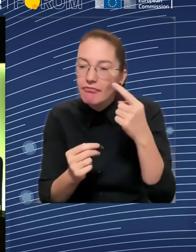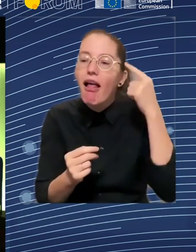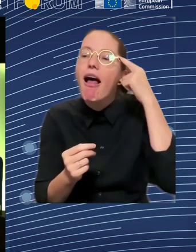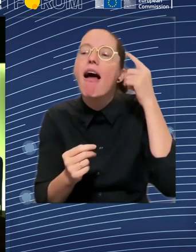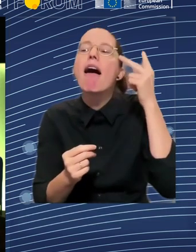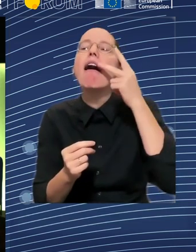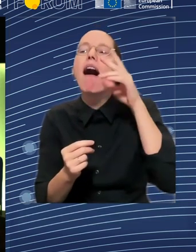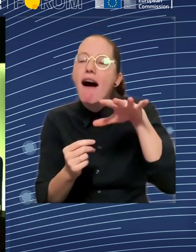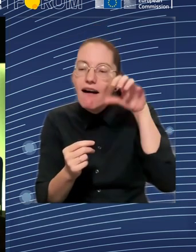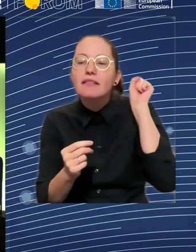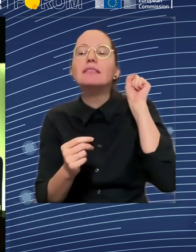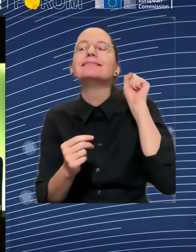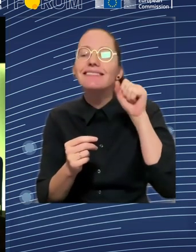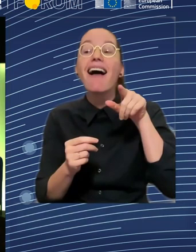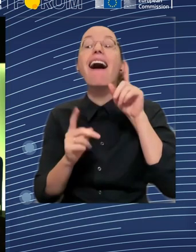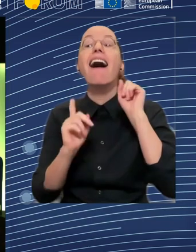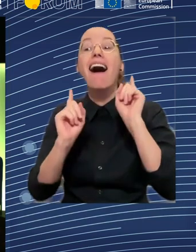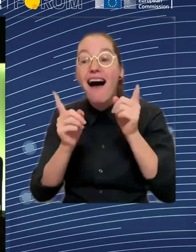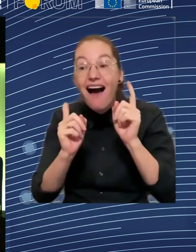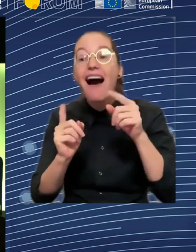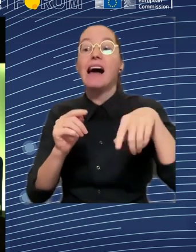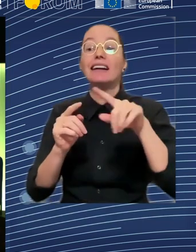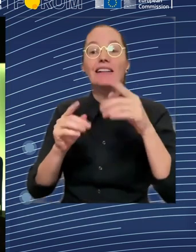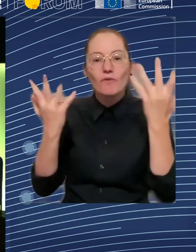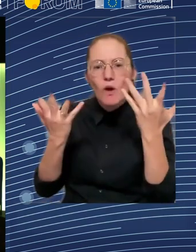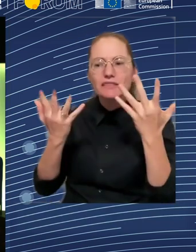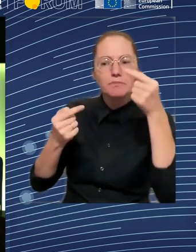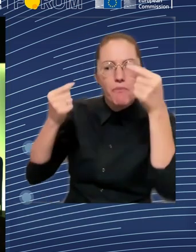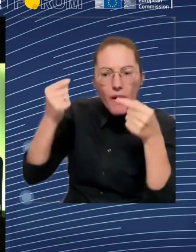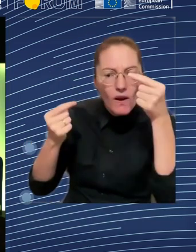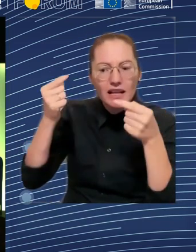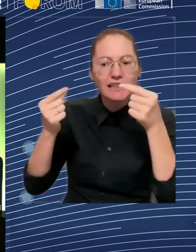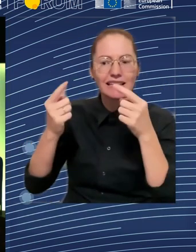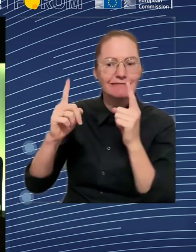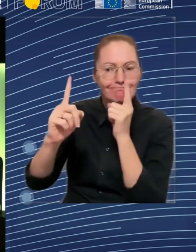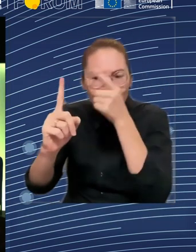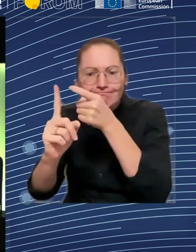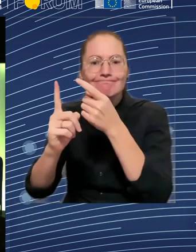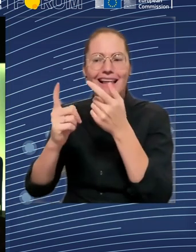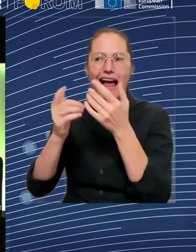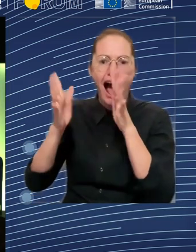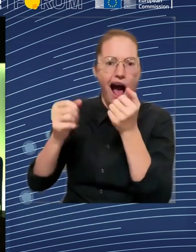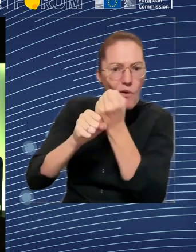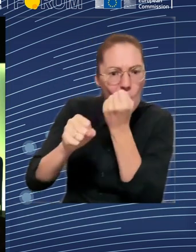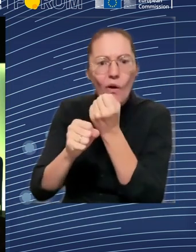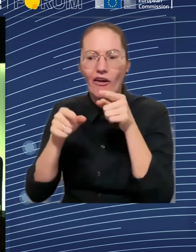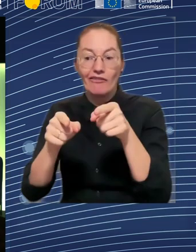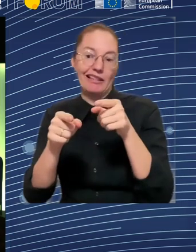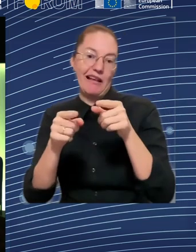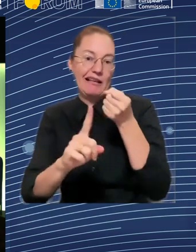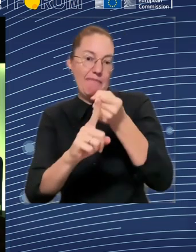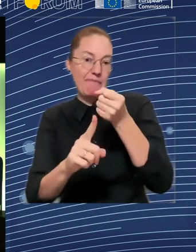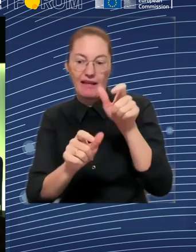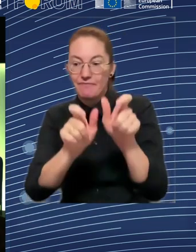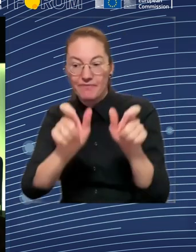acknowledge that we have the apprehension of all employment scenarios, of what are the social